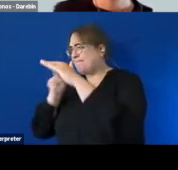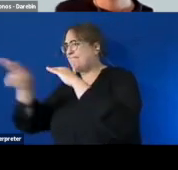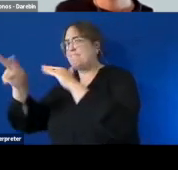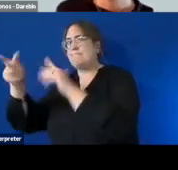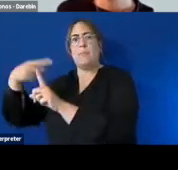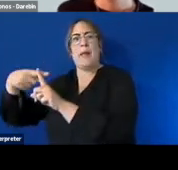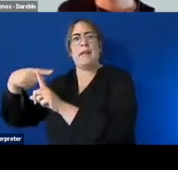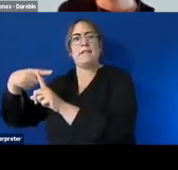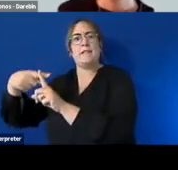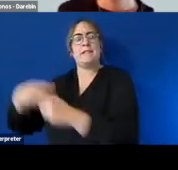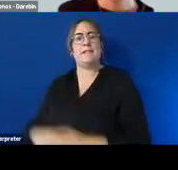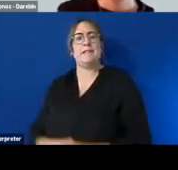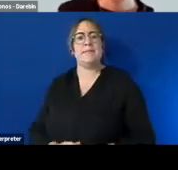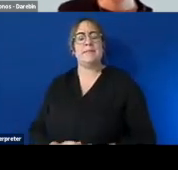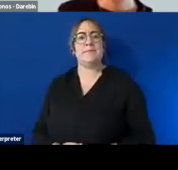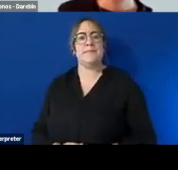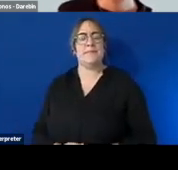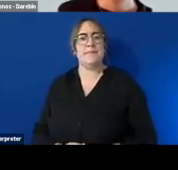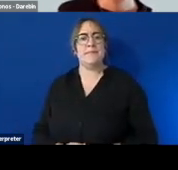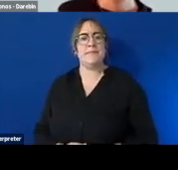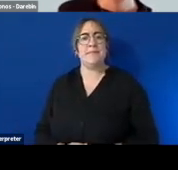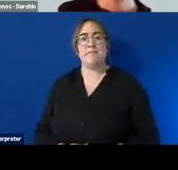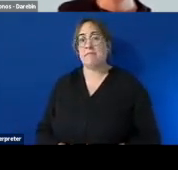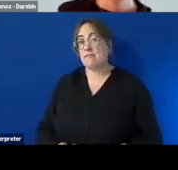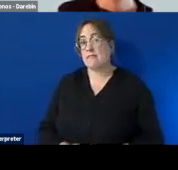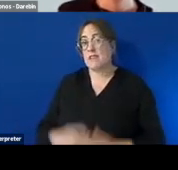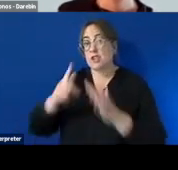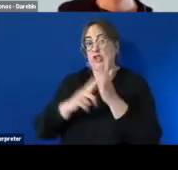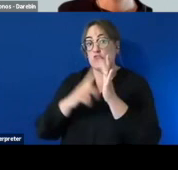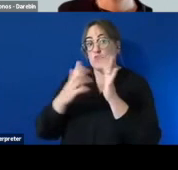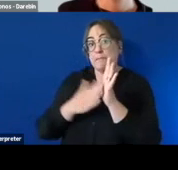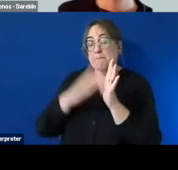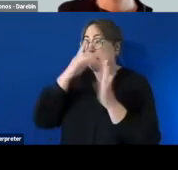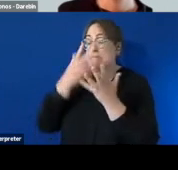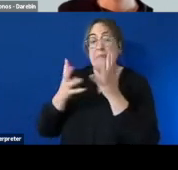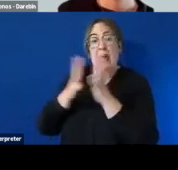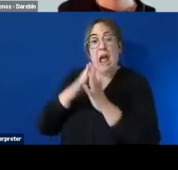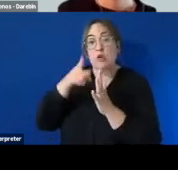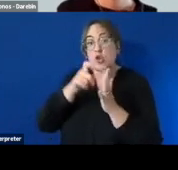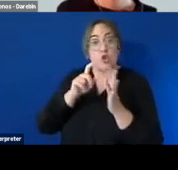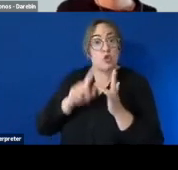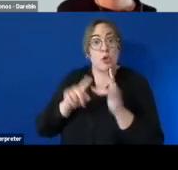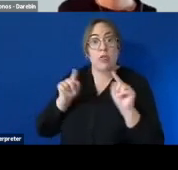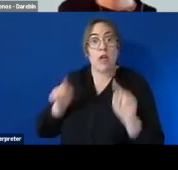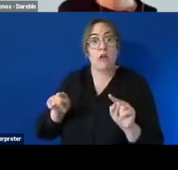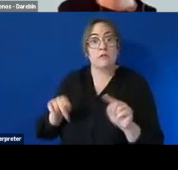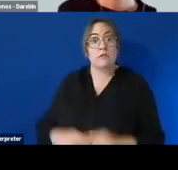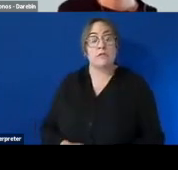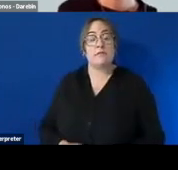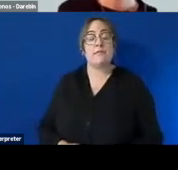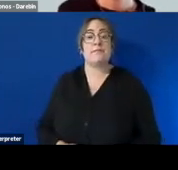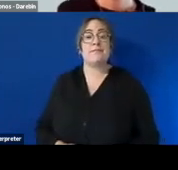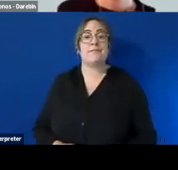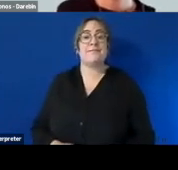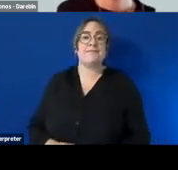um perhaps that's a question for you jim is that a question you'd like to address um yeah look